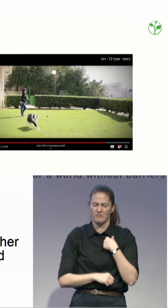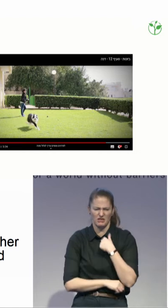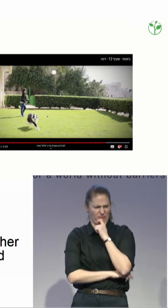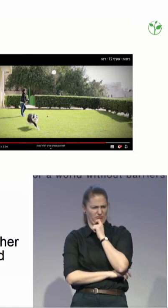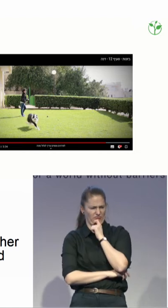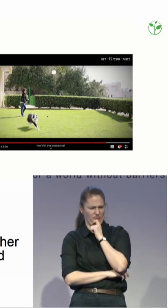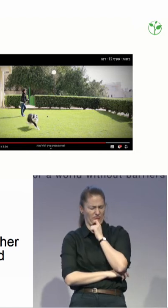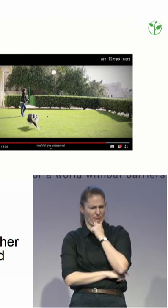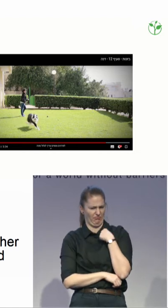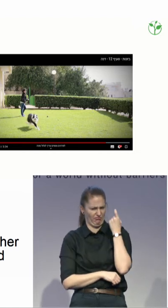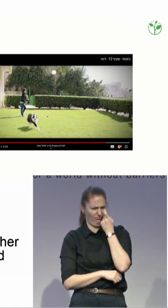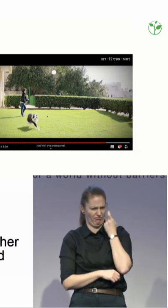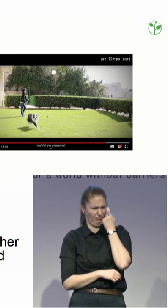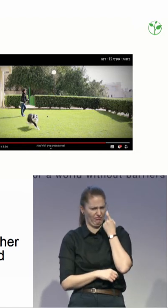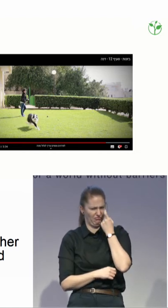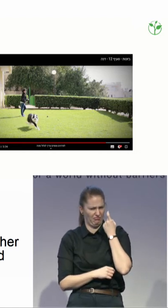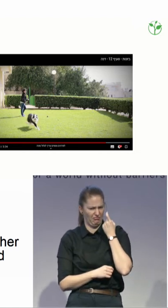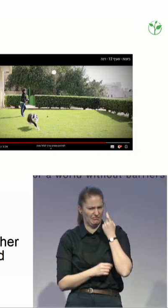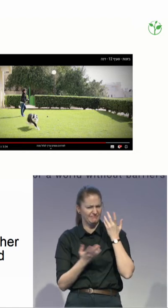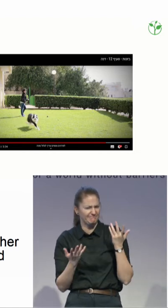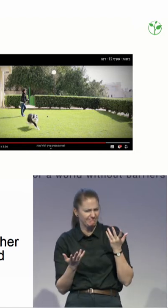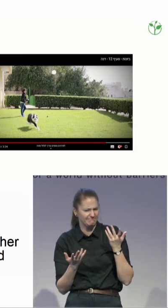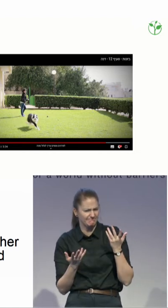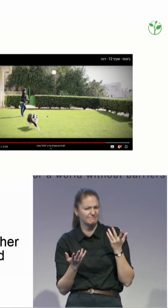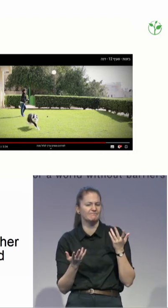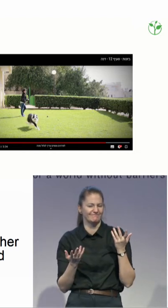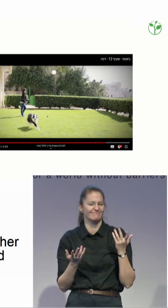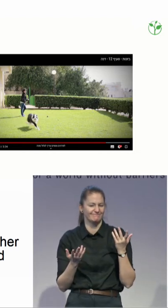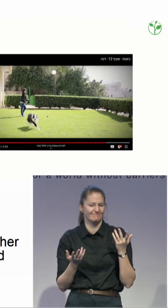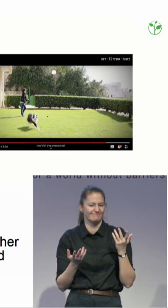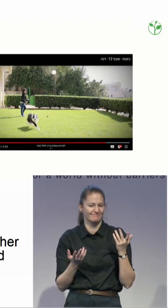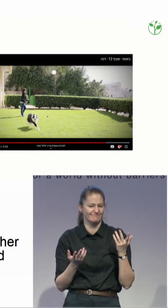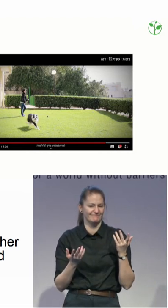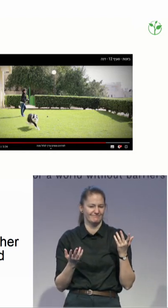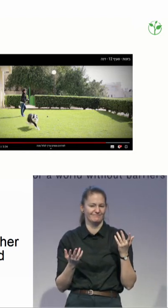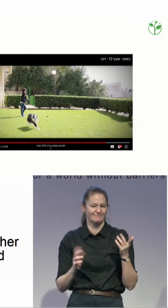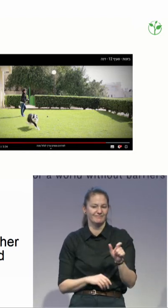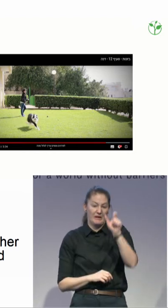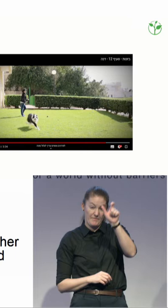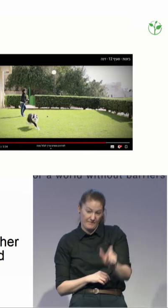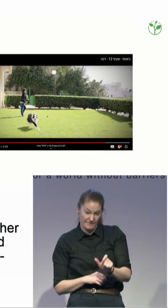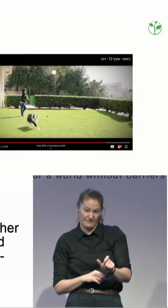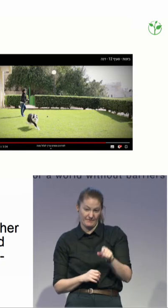you can't replace that paternalism that fast. And you can call someone a supported decision-maker, but if you